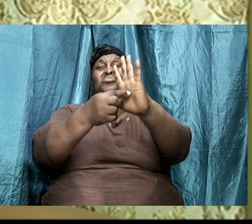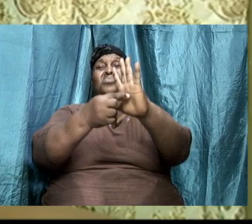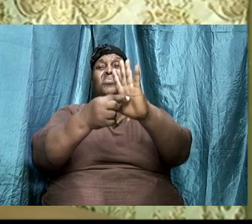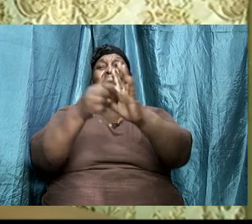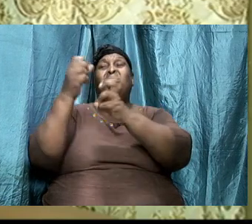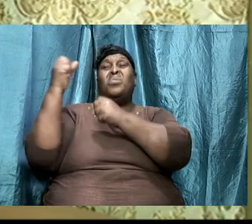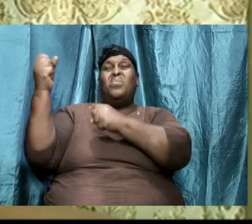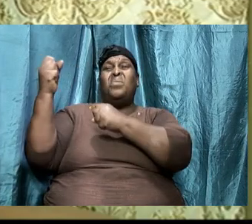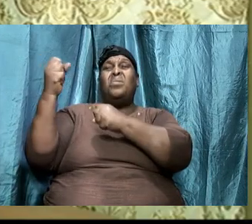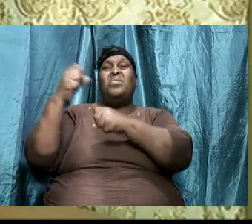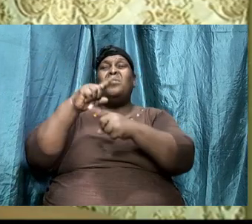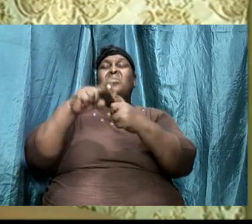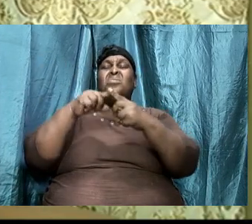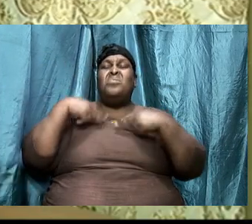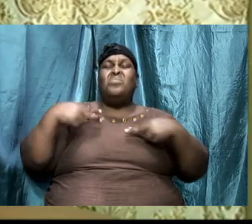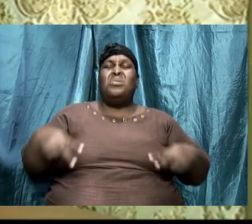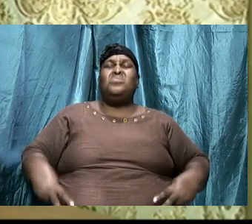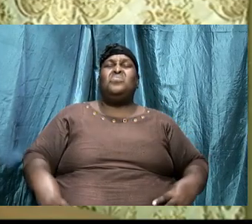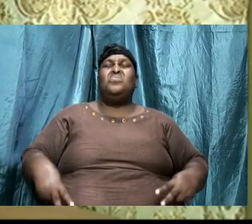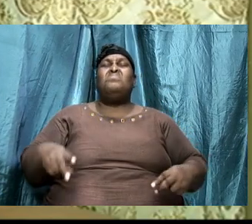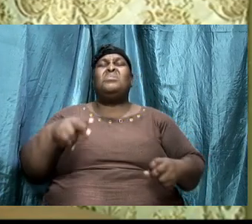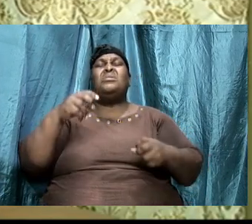human strength is lacking